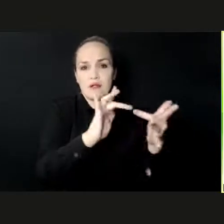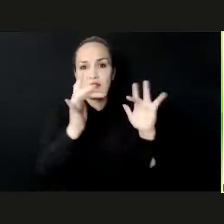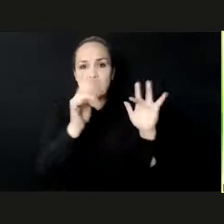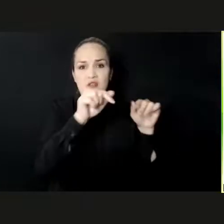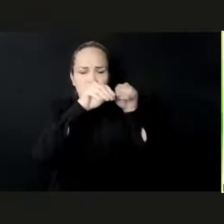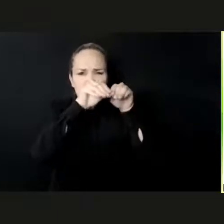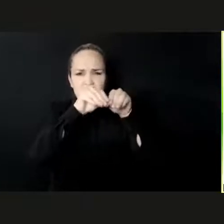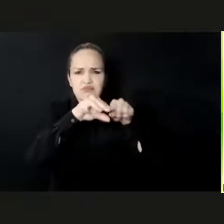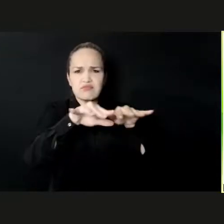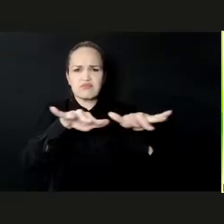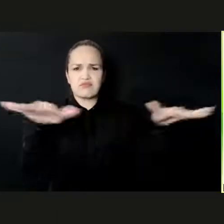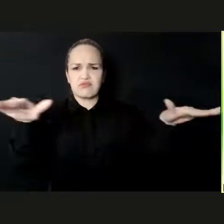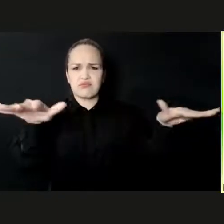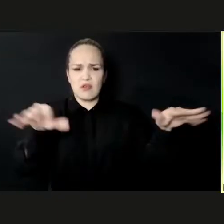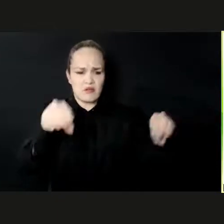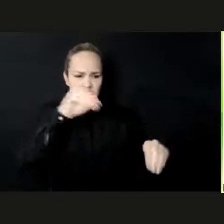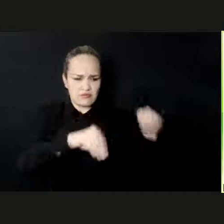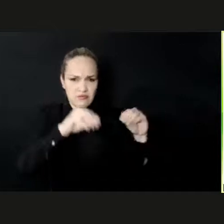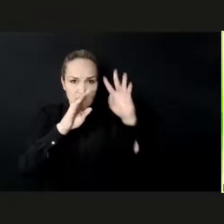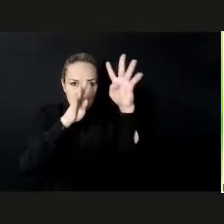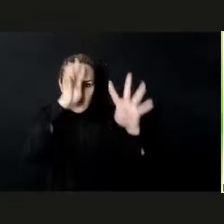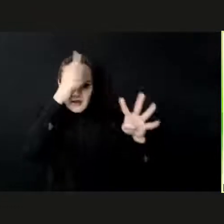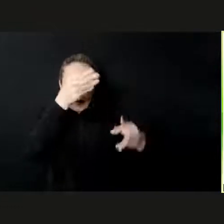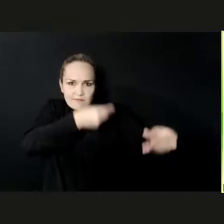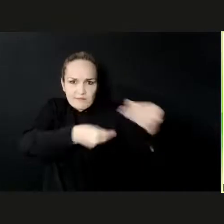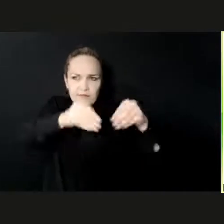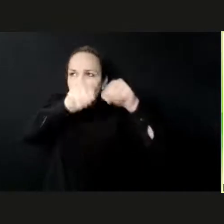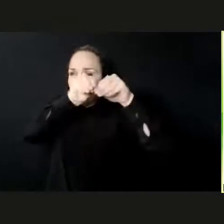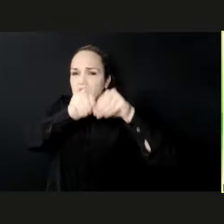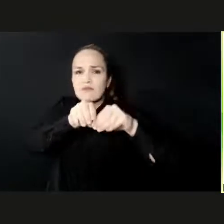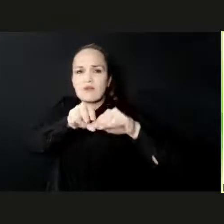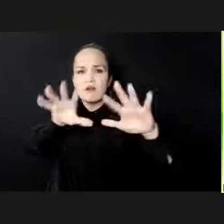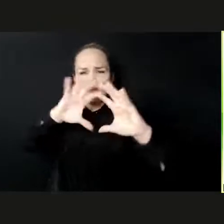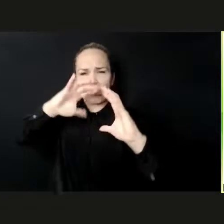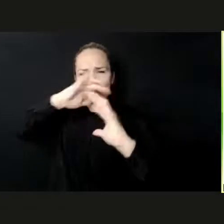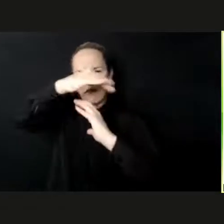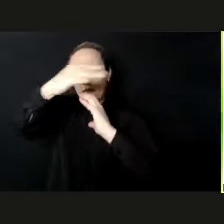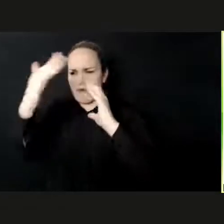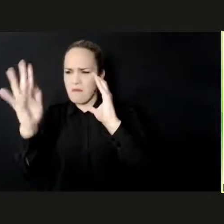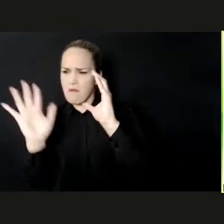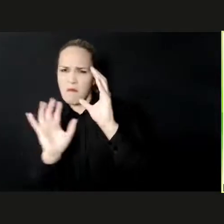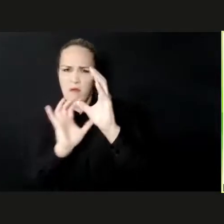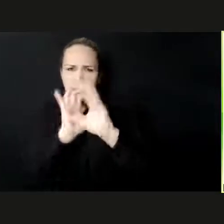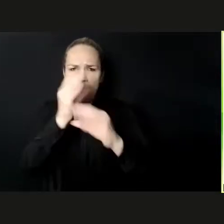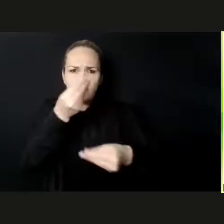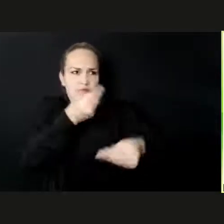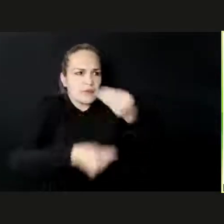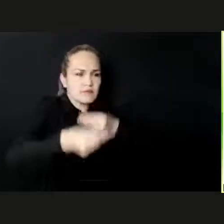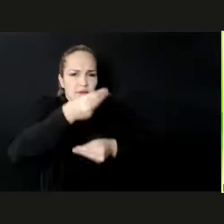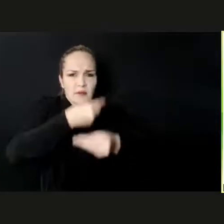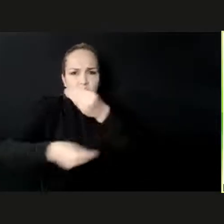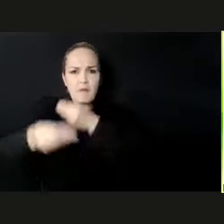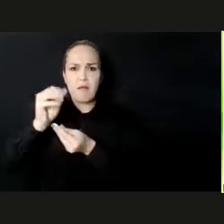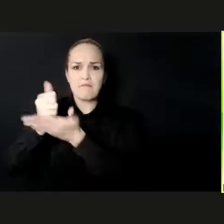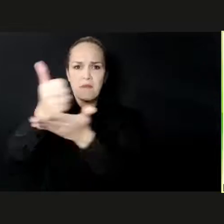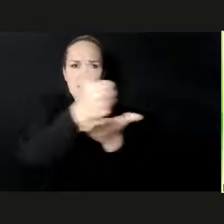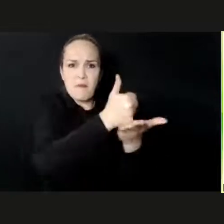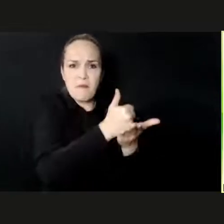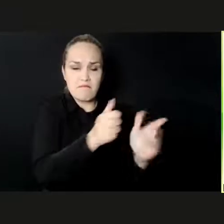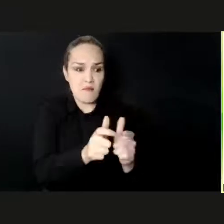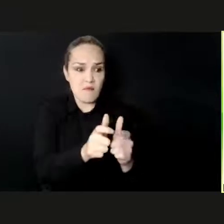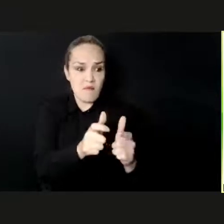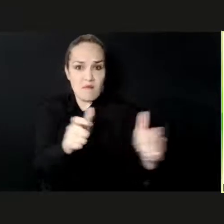distribution, access to the market and participation. And this, to an extent,